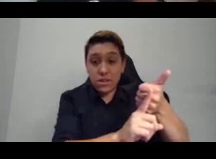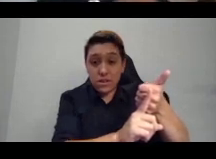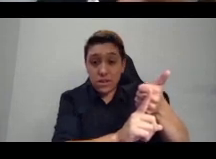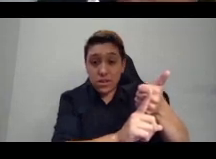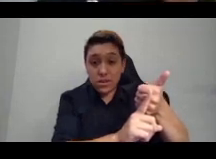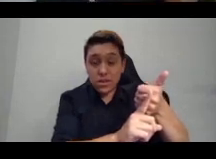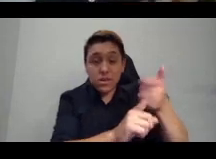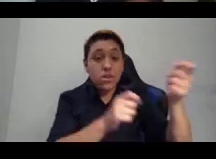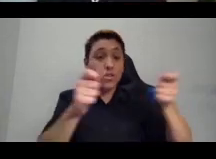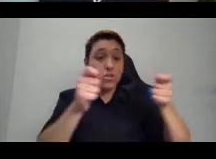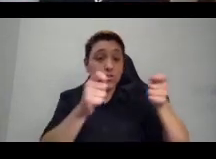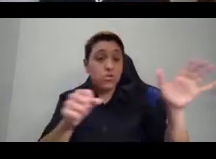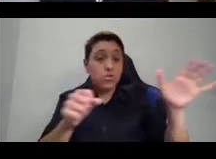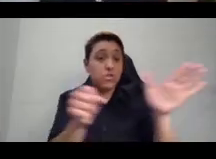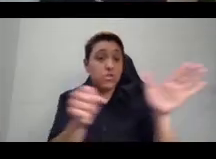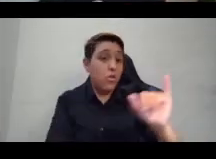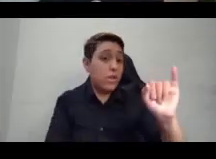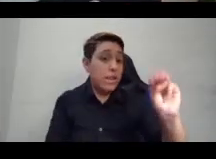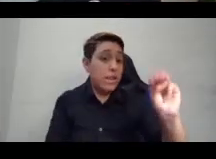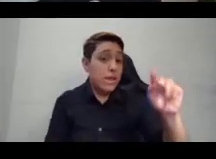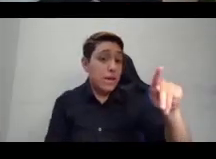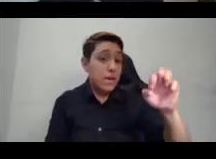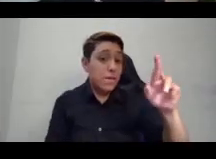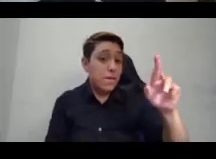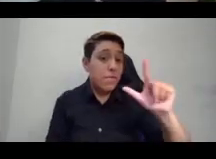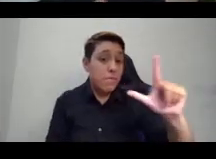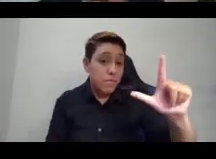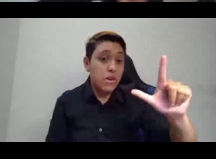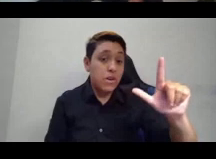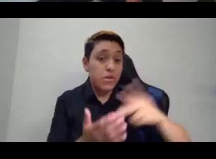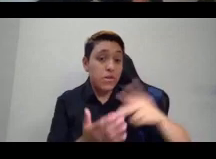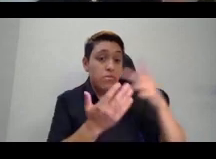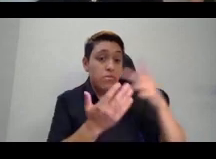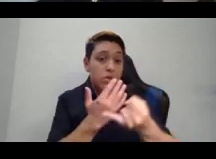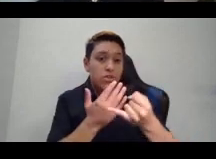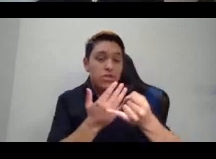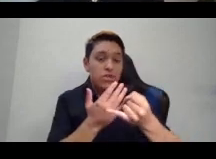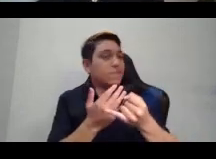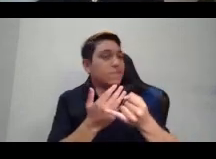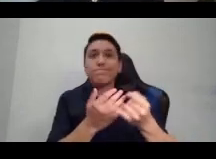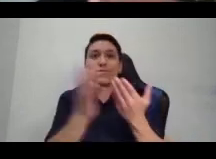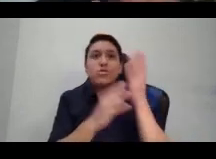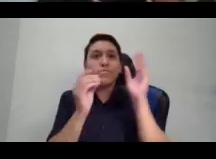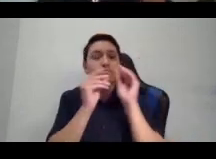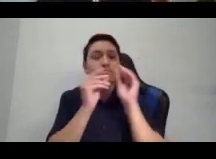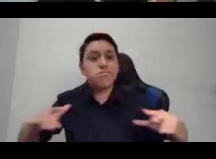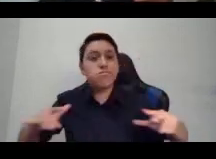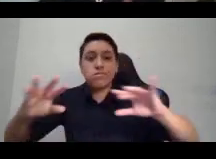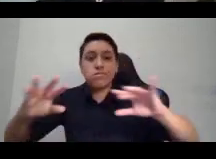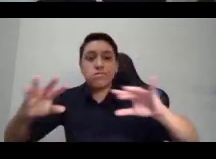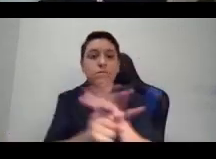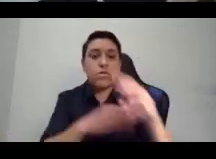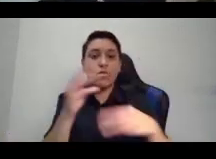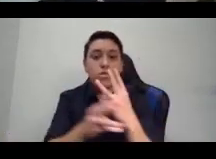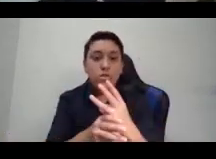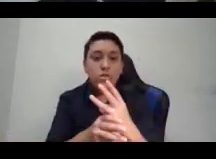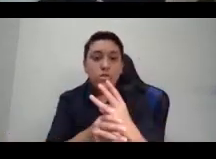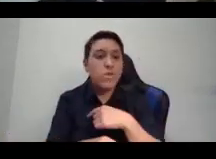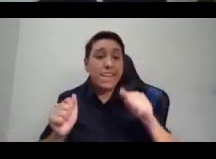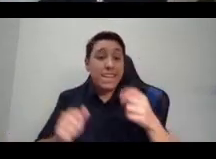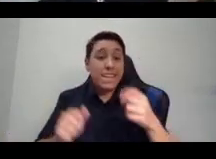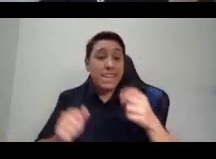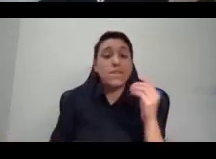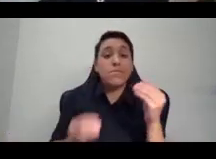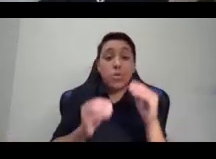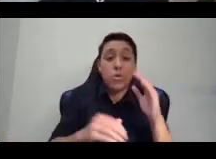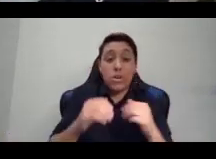globe. And we can see the same erasure of the Pacific on this map itself, because if we saw more of the Pacific on this map, there'd